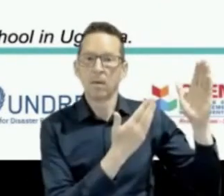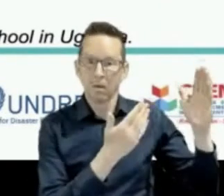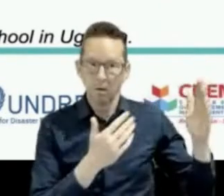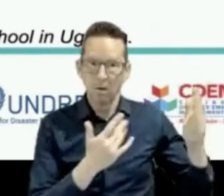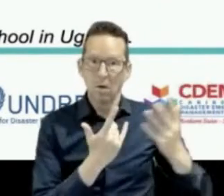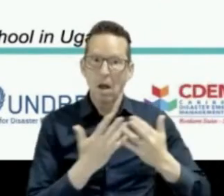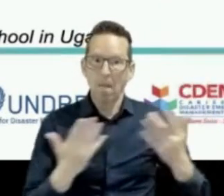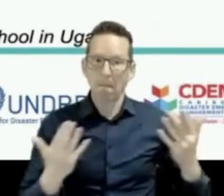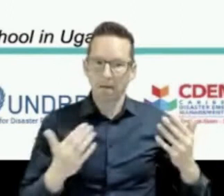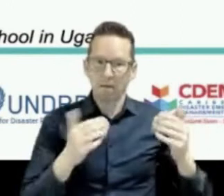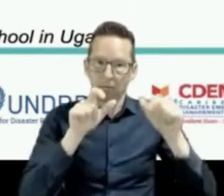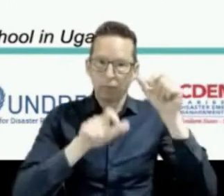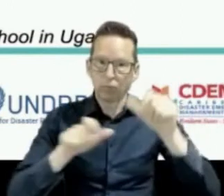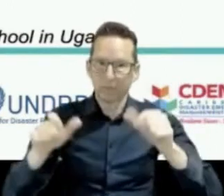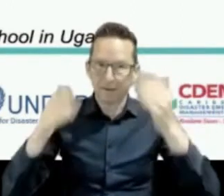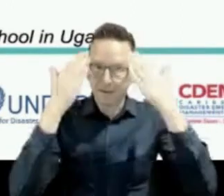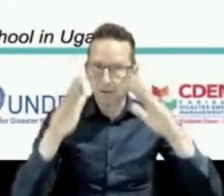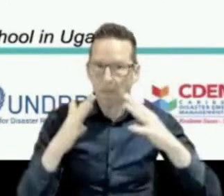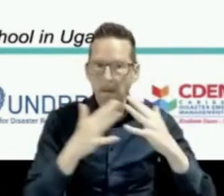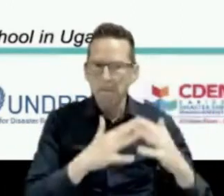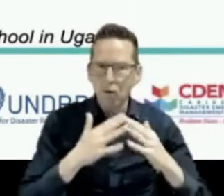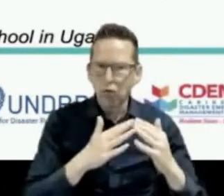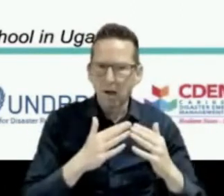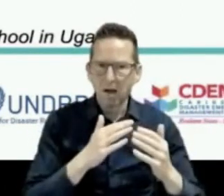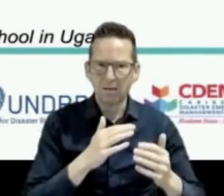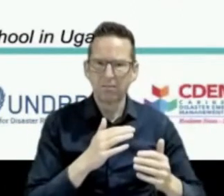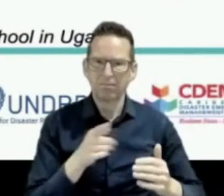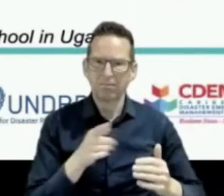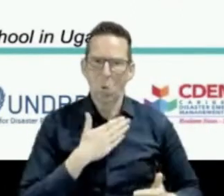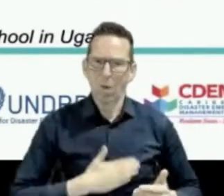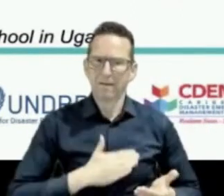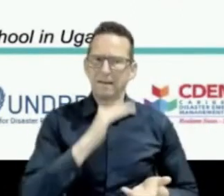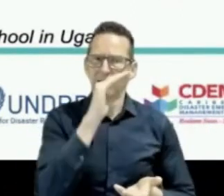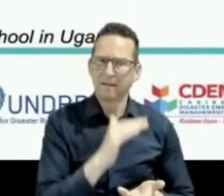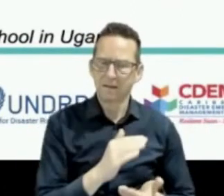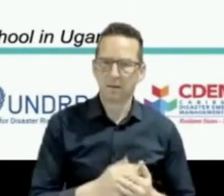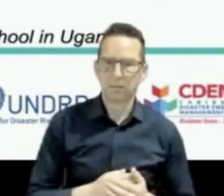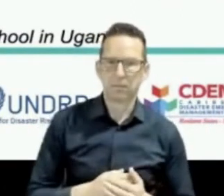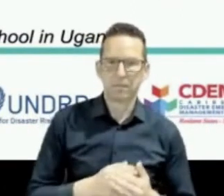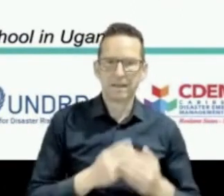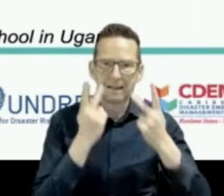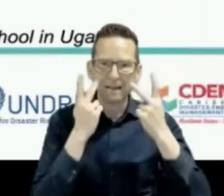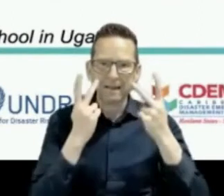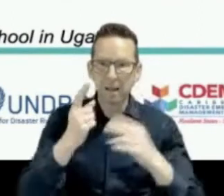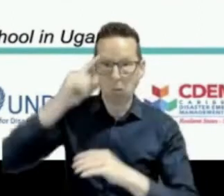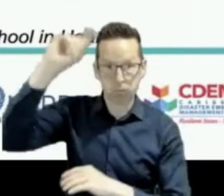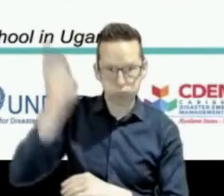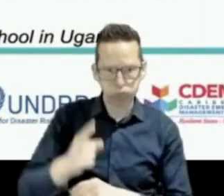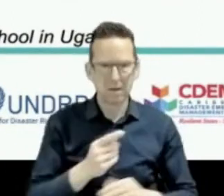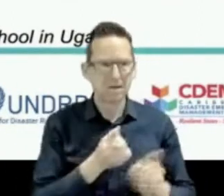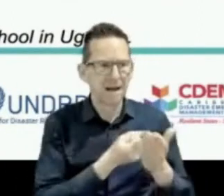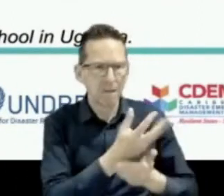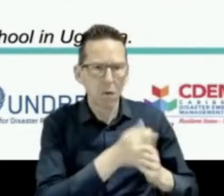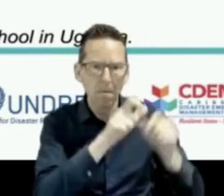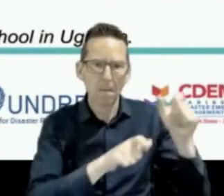Safety Council with their awareness campaigns, such as when thunder roars go indoors. And that awareness has been